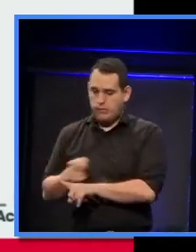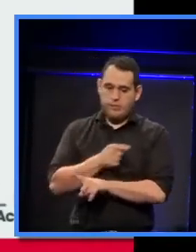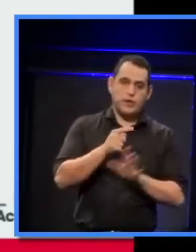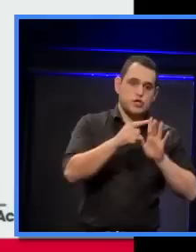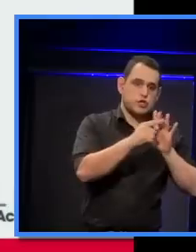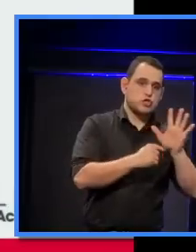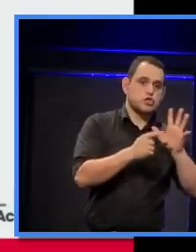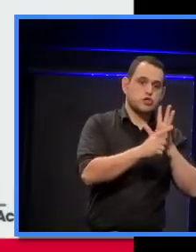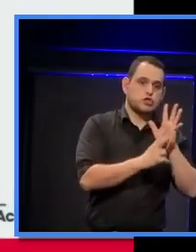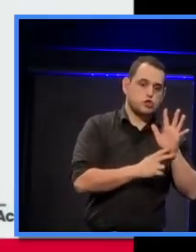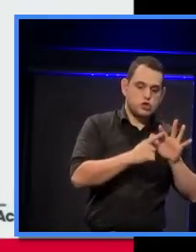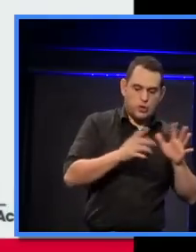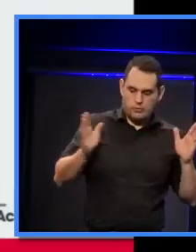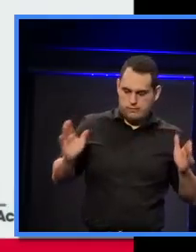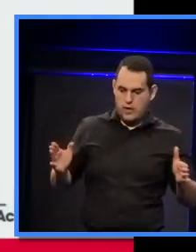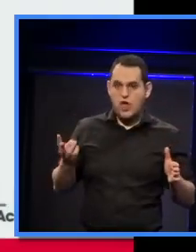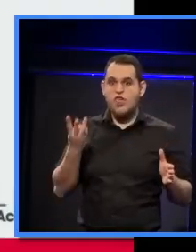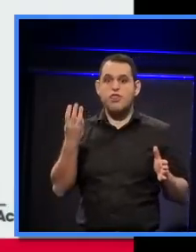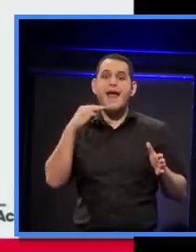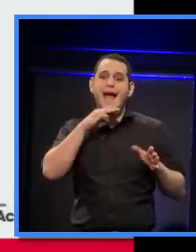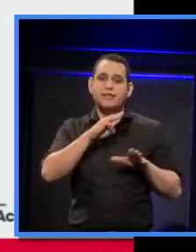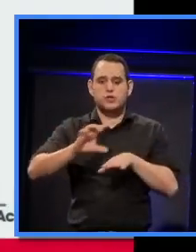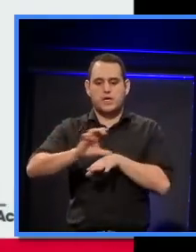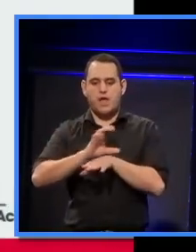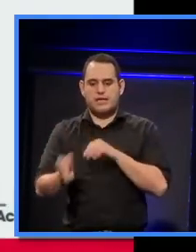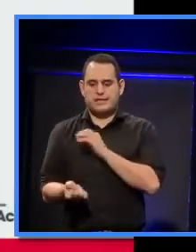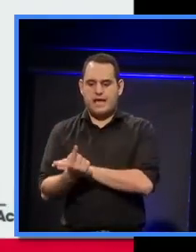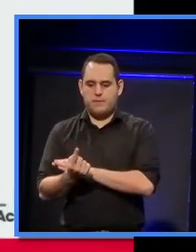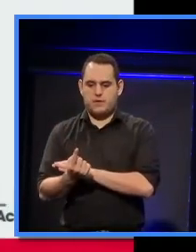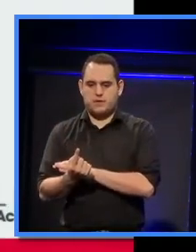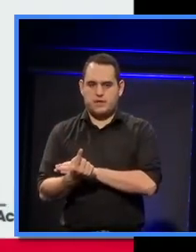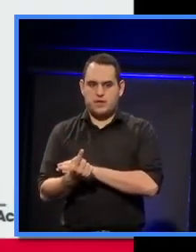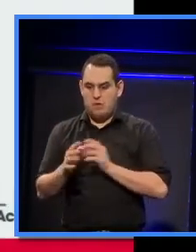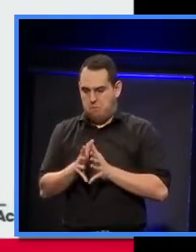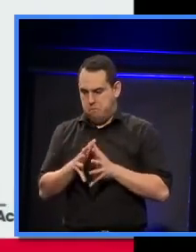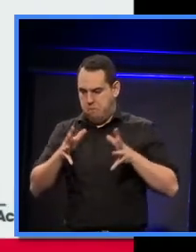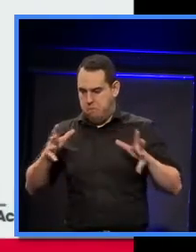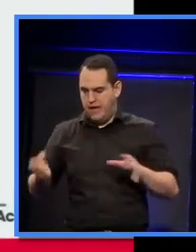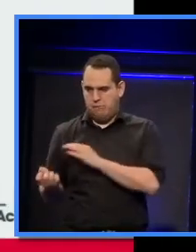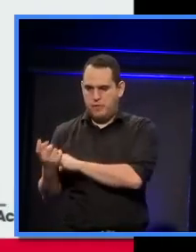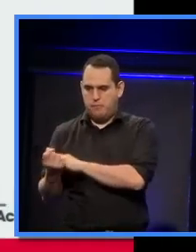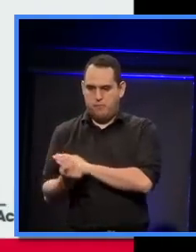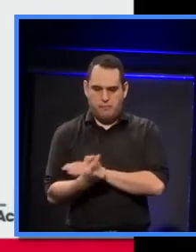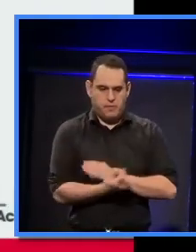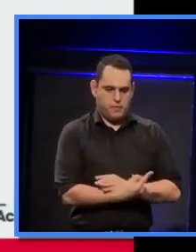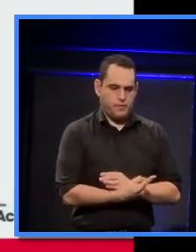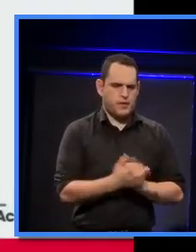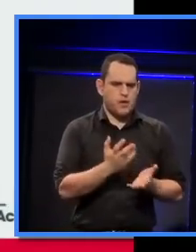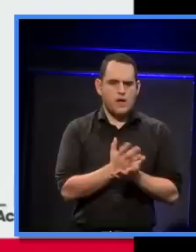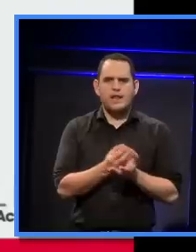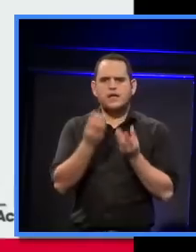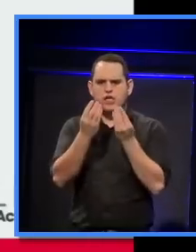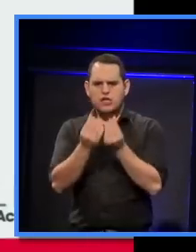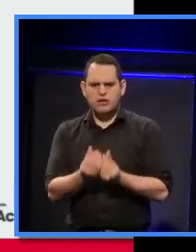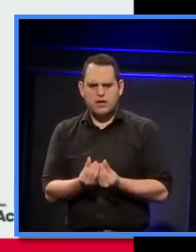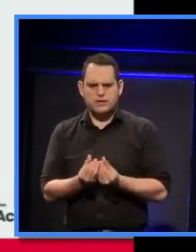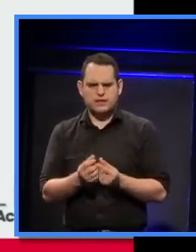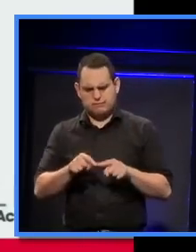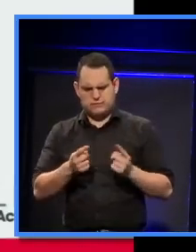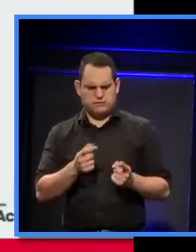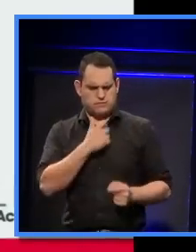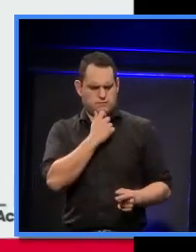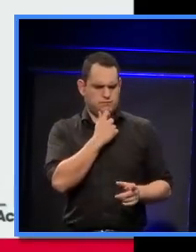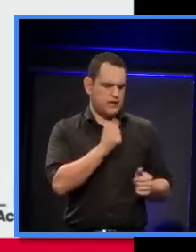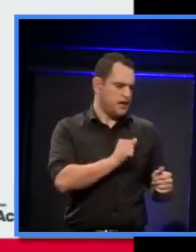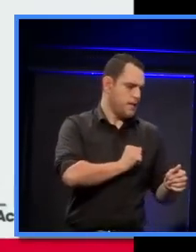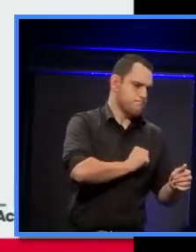312,000 tickets sold, and it's an amazing costing procedure. If you get in, I mean, the difference between the best